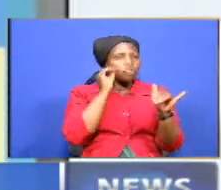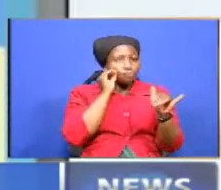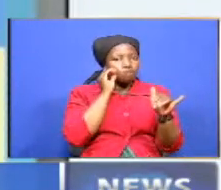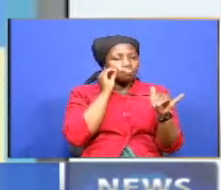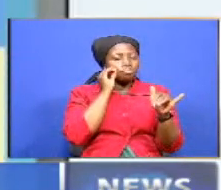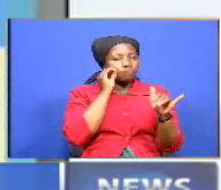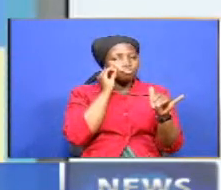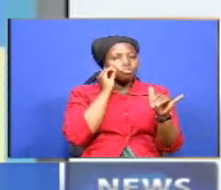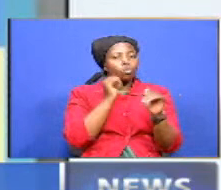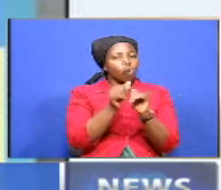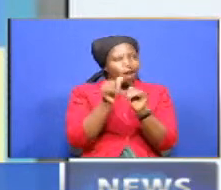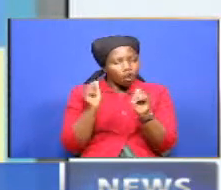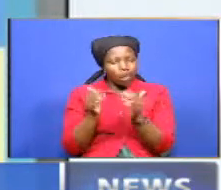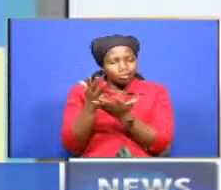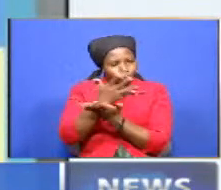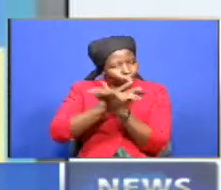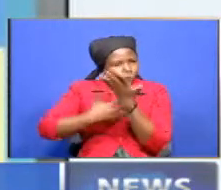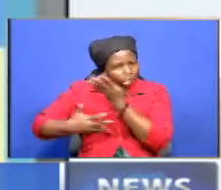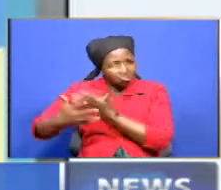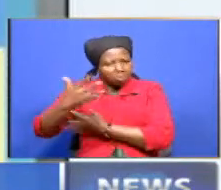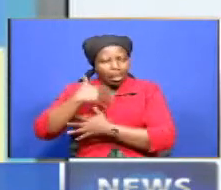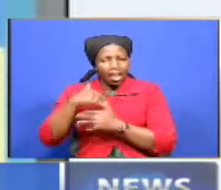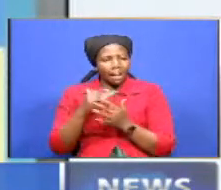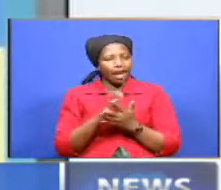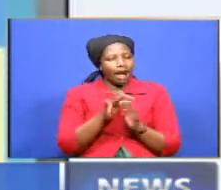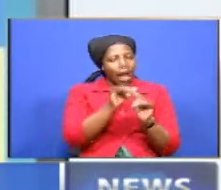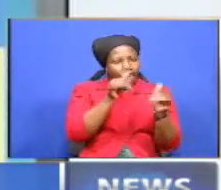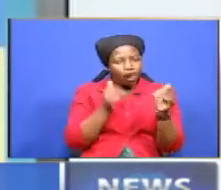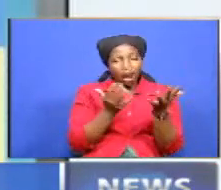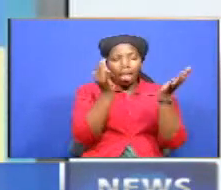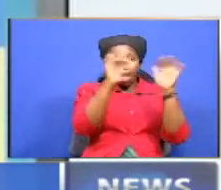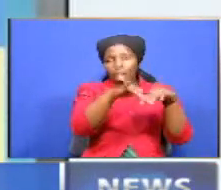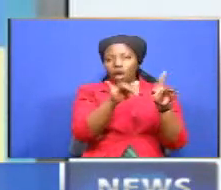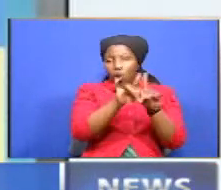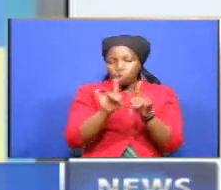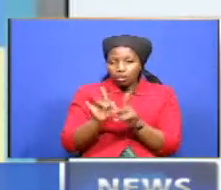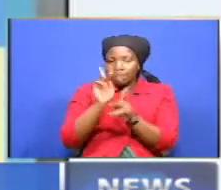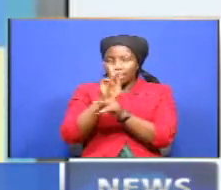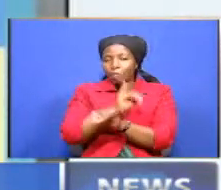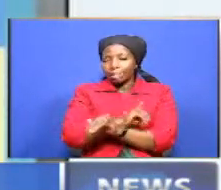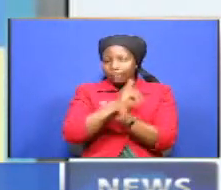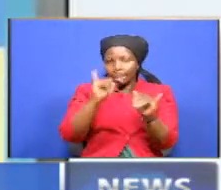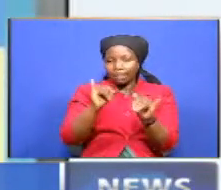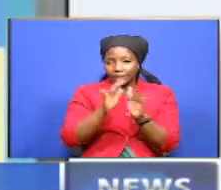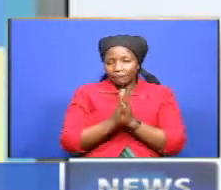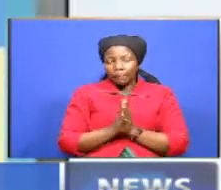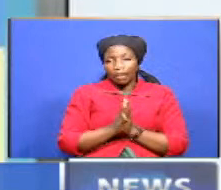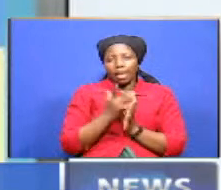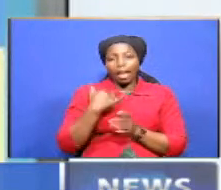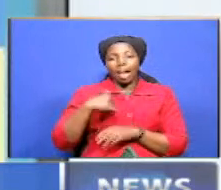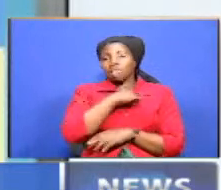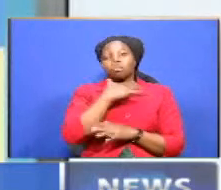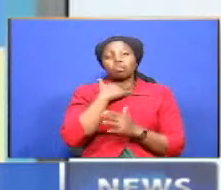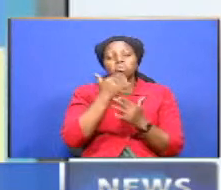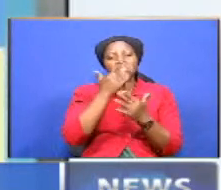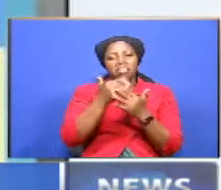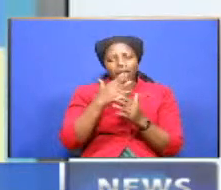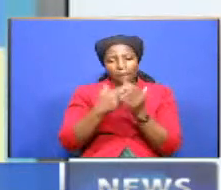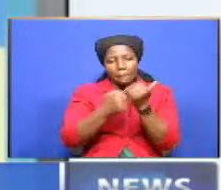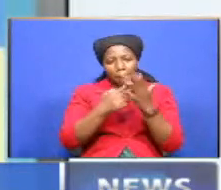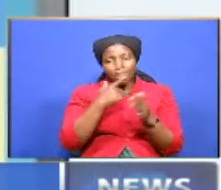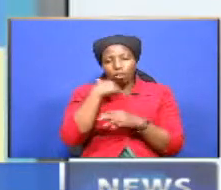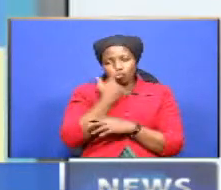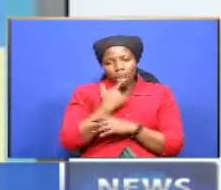avoid interacting, to avoid crowds and also maintain hygiene. We want to thank our partners who have extended